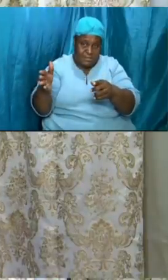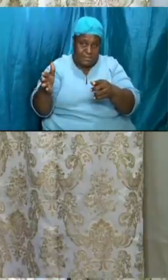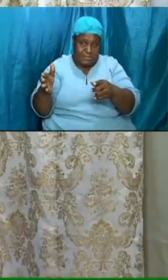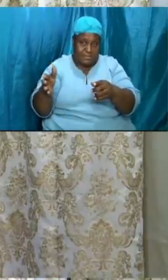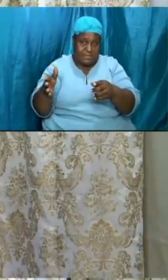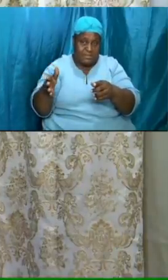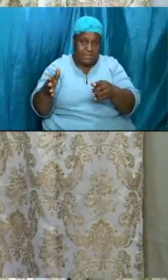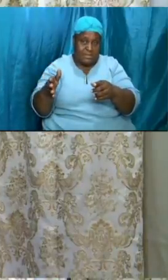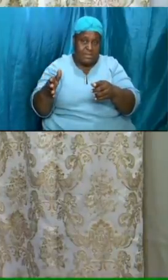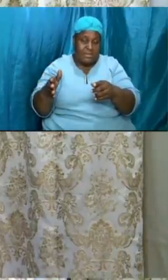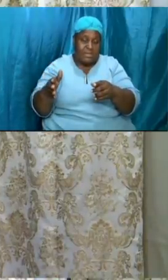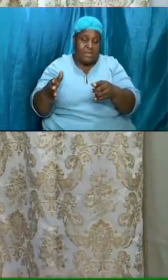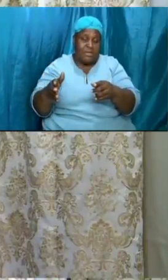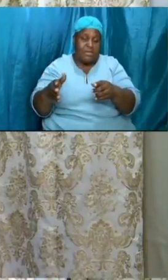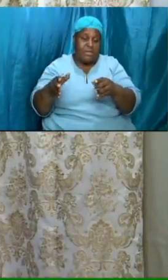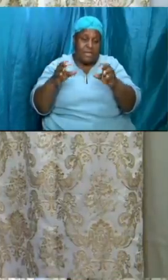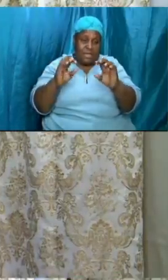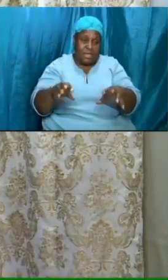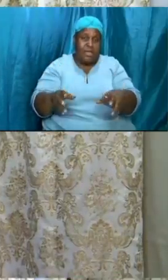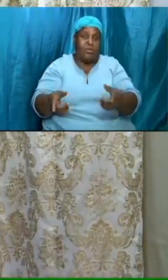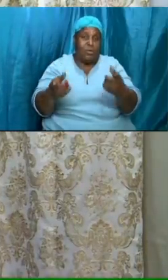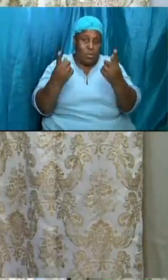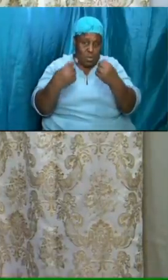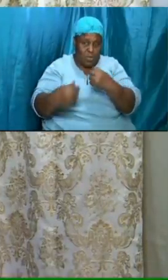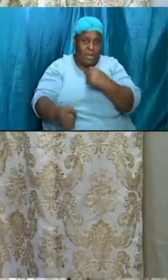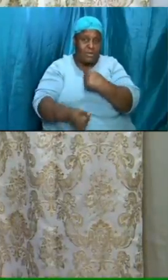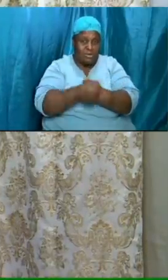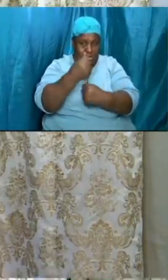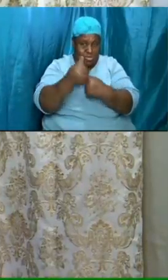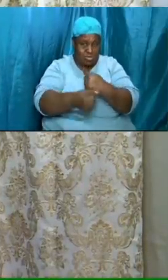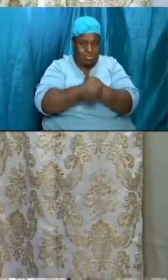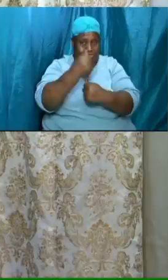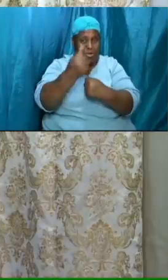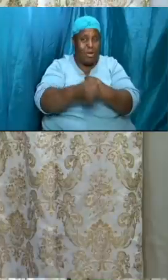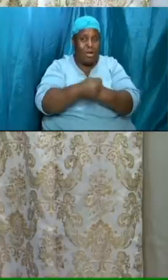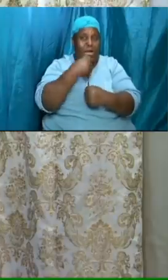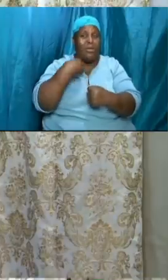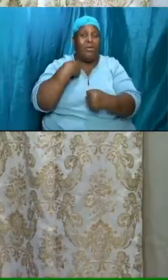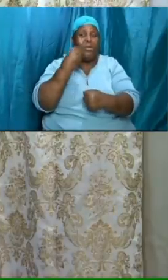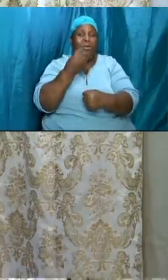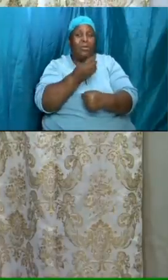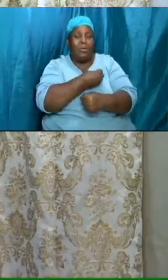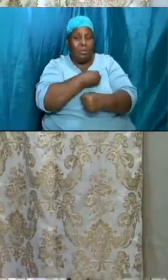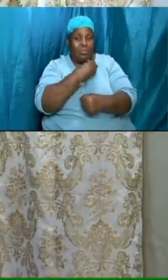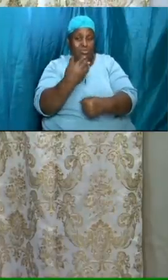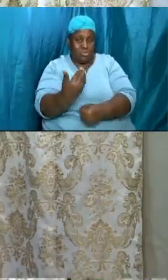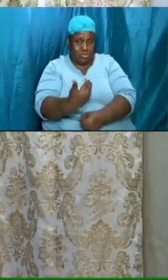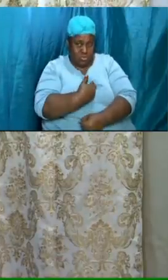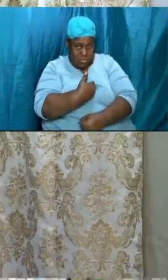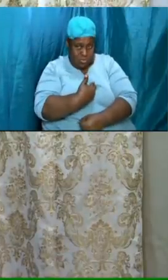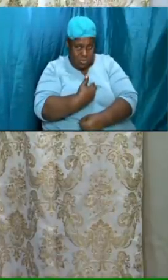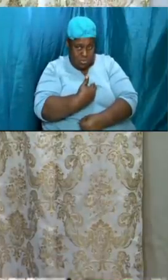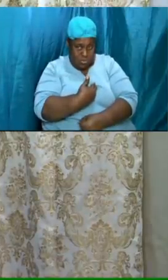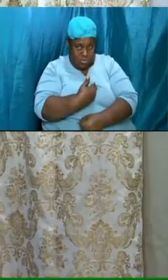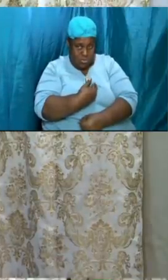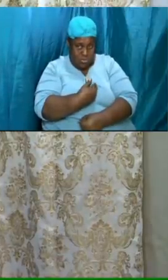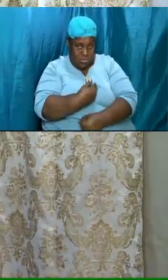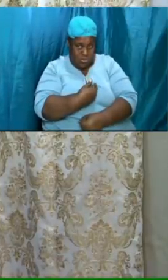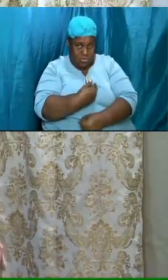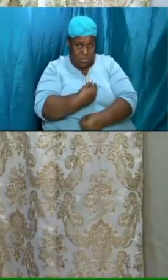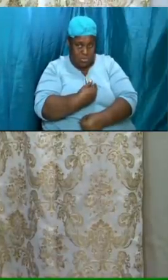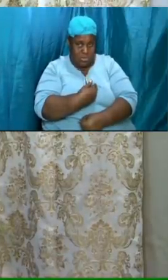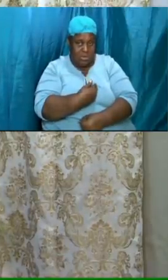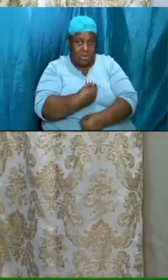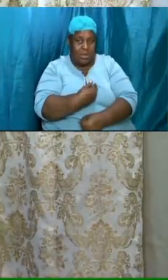the little foxes that oil the vine yes yes they are small